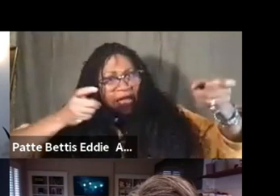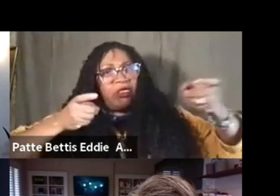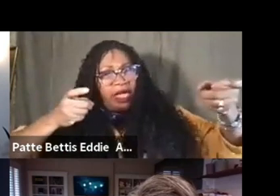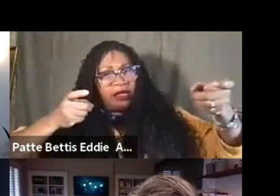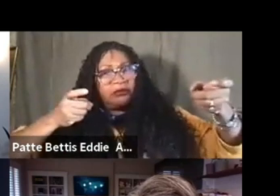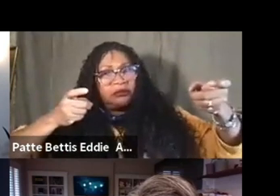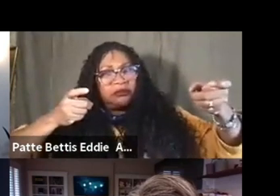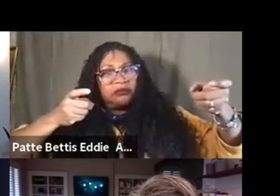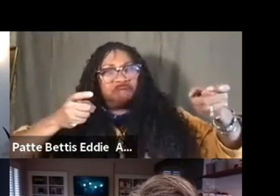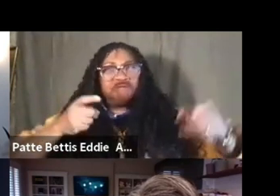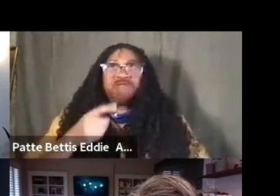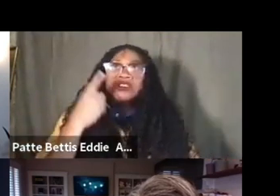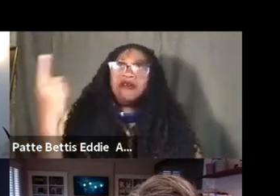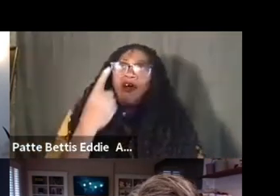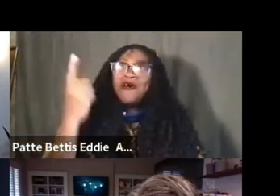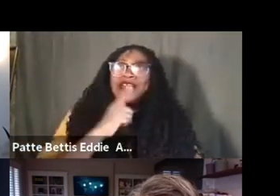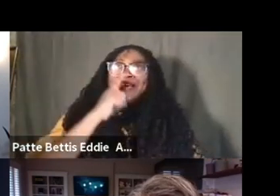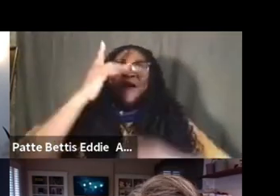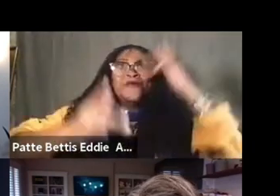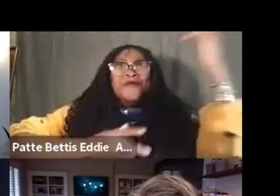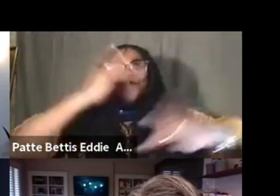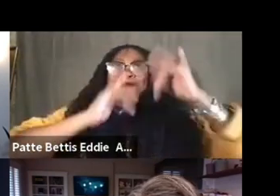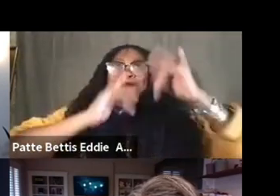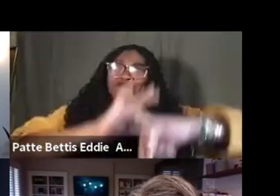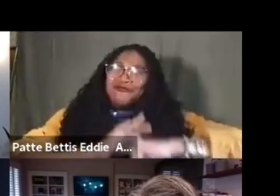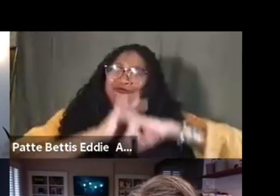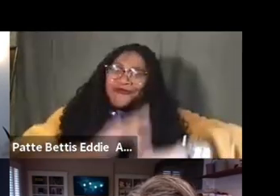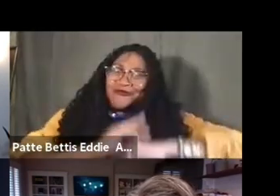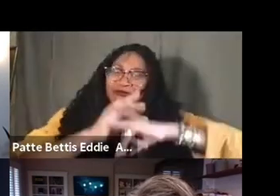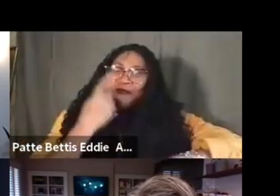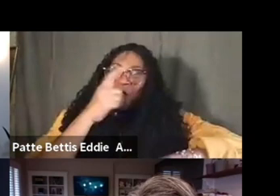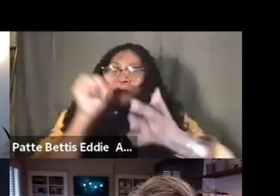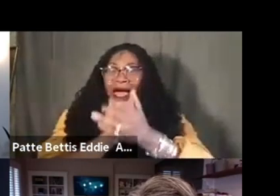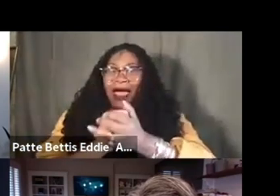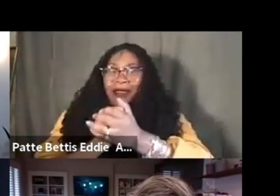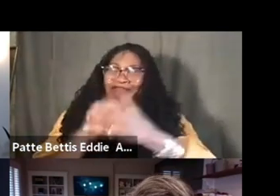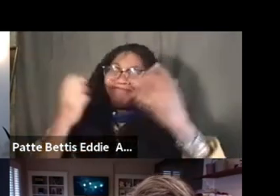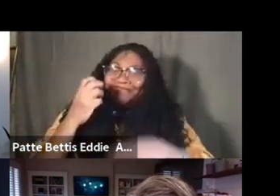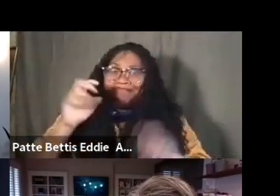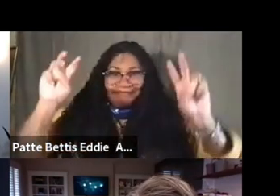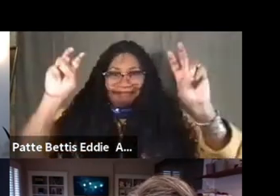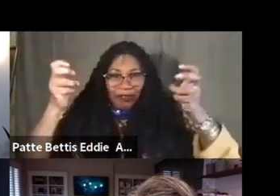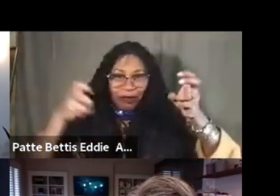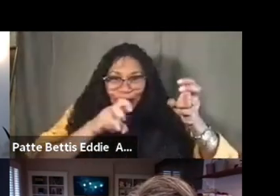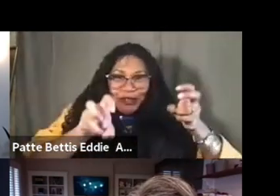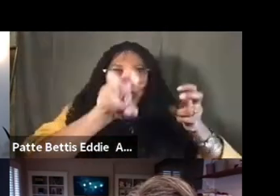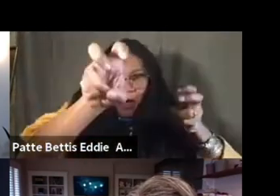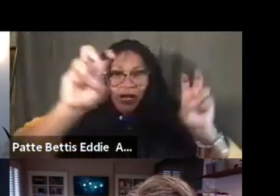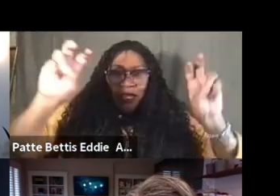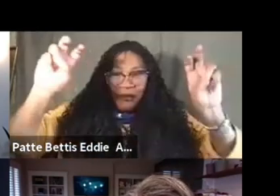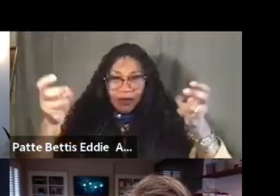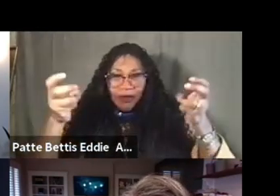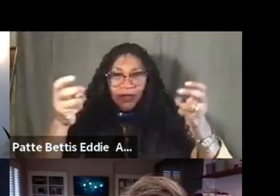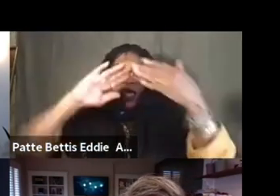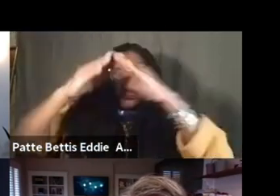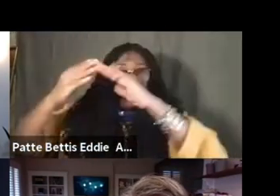um, I've always thrived on that as far as my journey and the work that I do. I'm, you know, I'm a community organizer and activist,